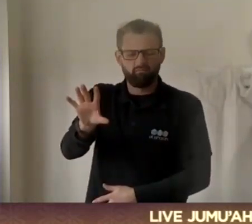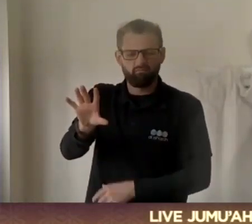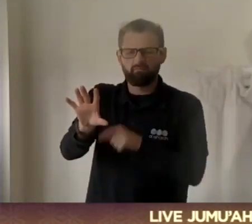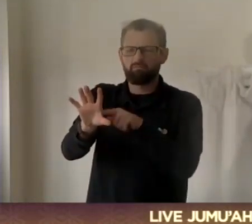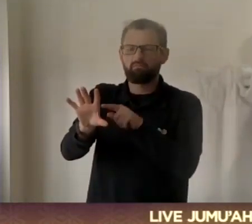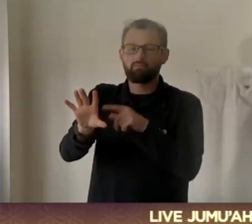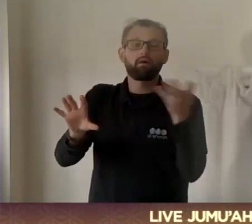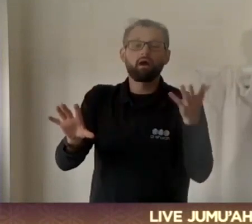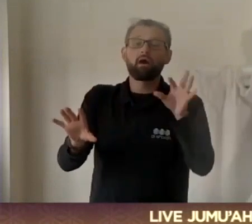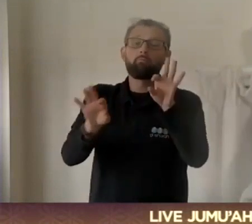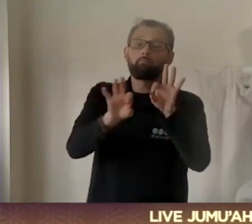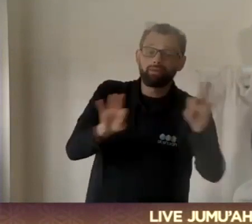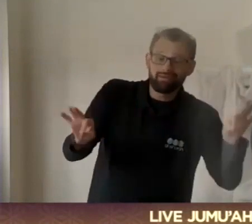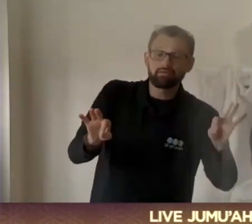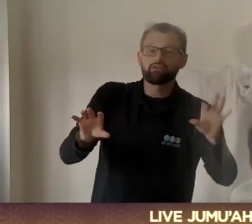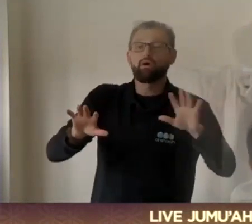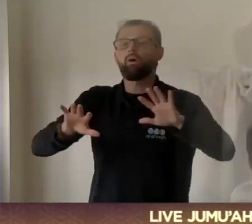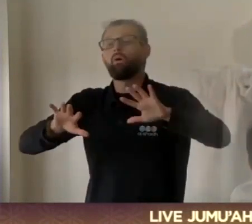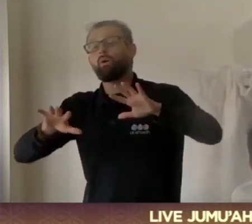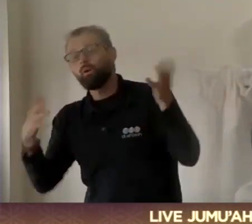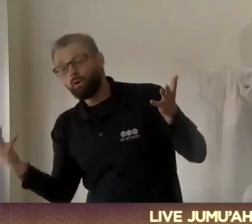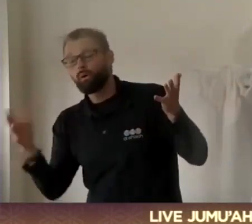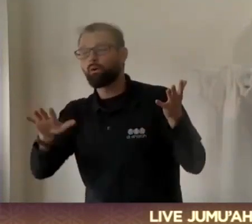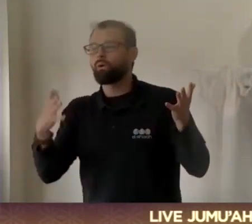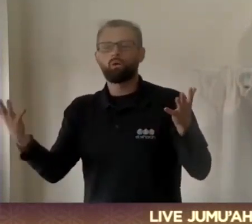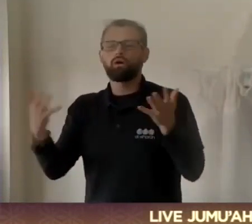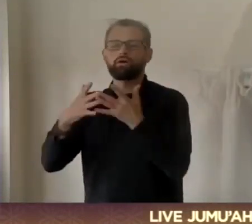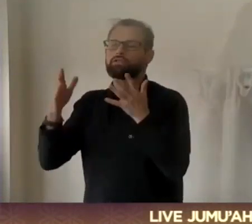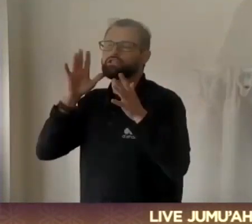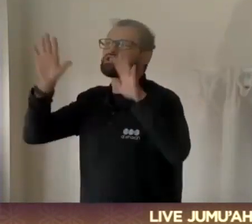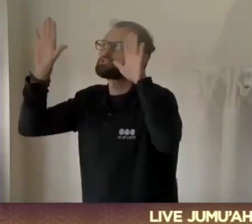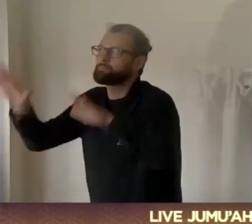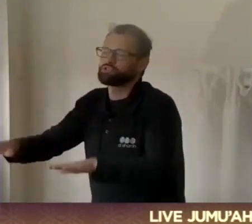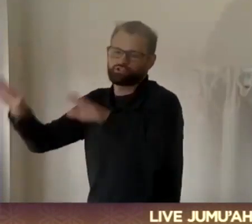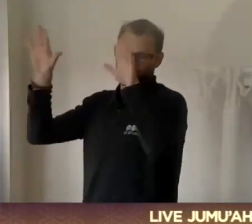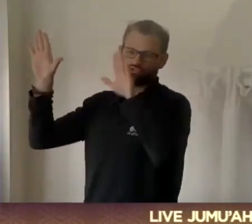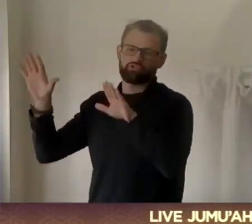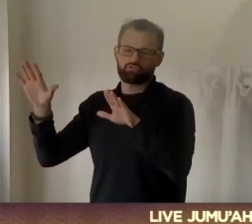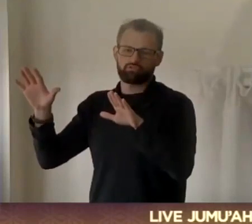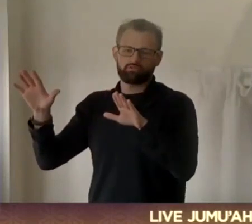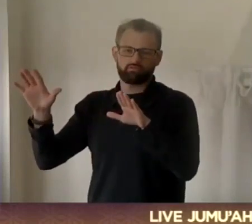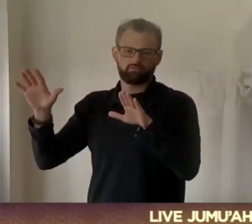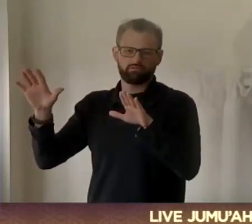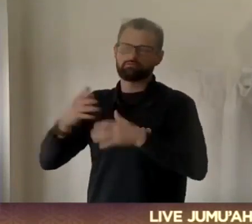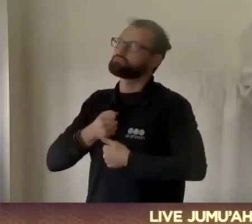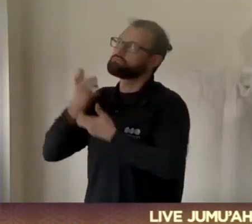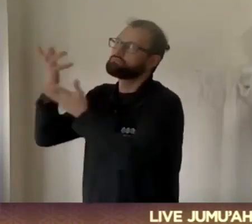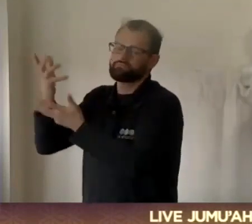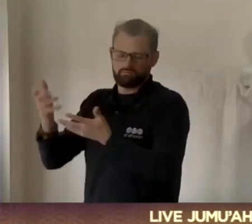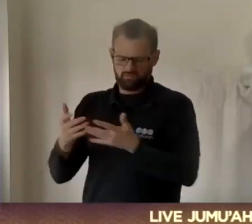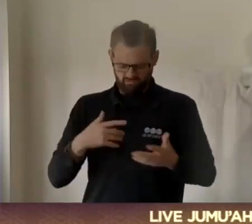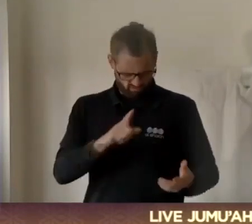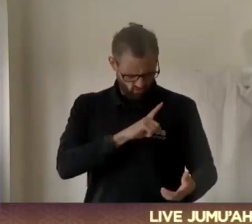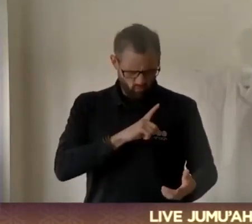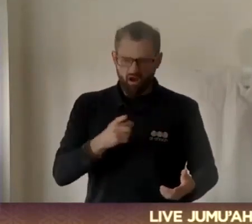you it means peace or they will say it means submission. Why is it that many of us are still